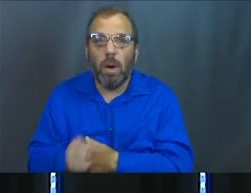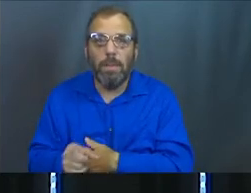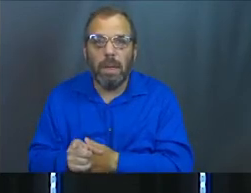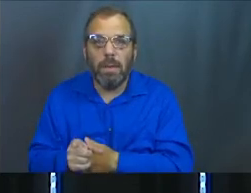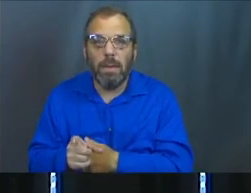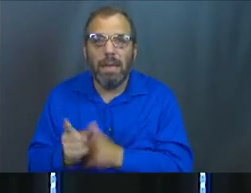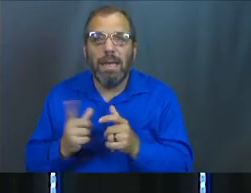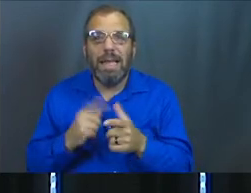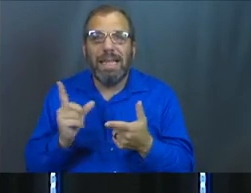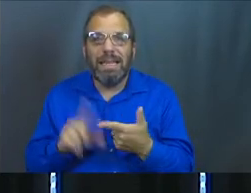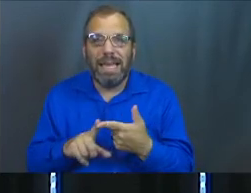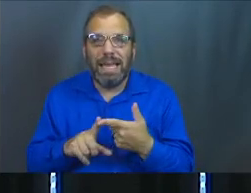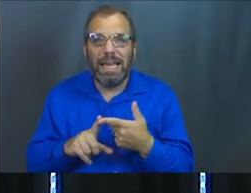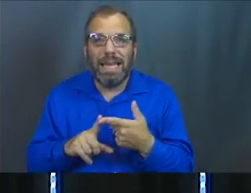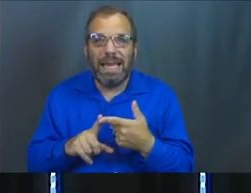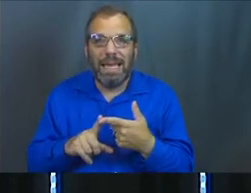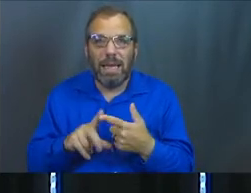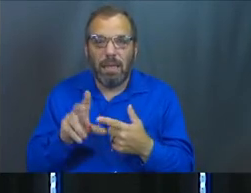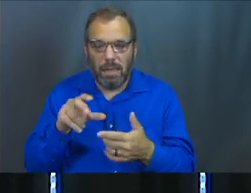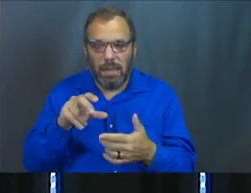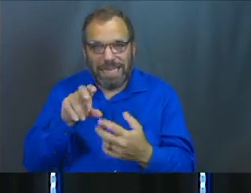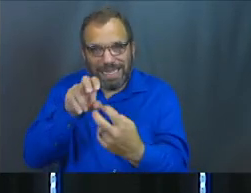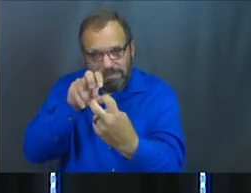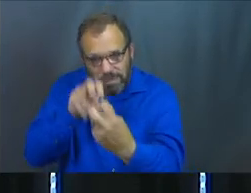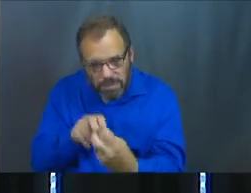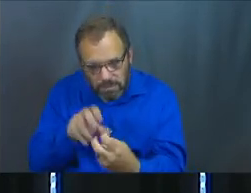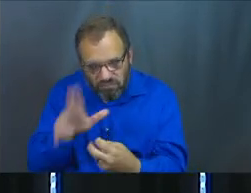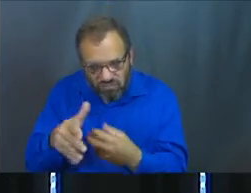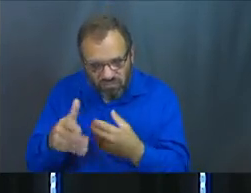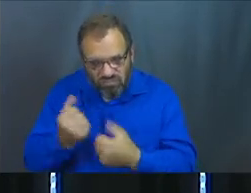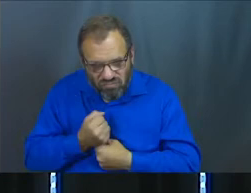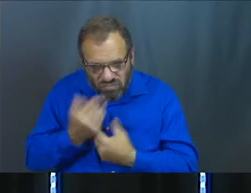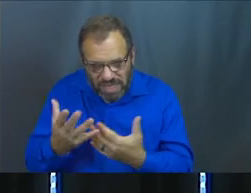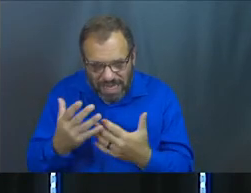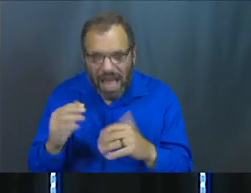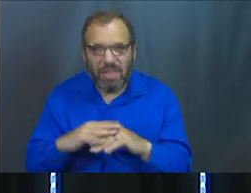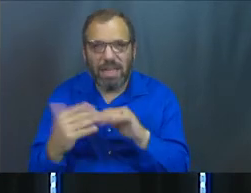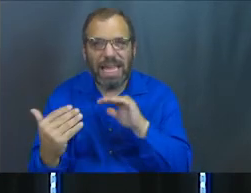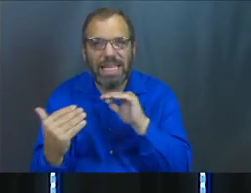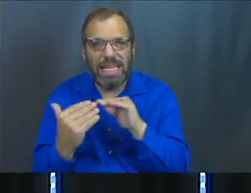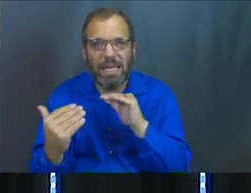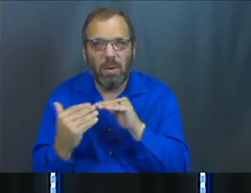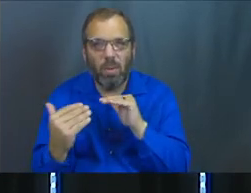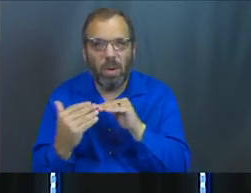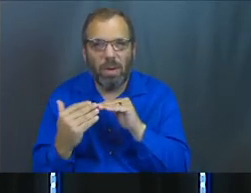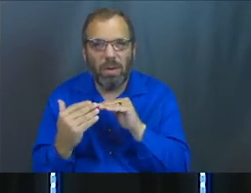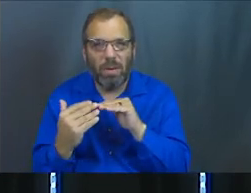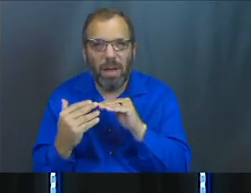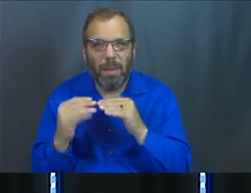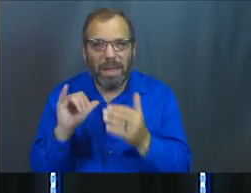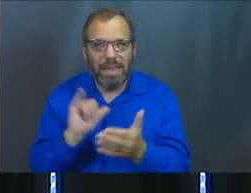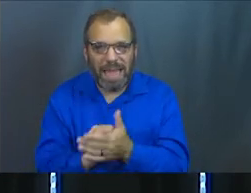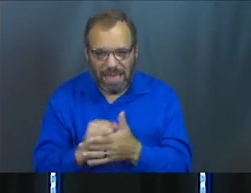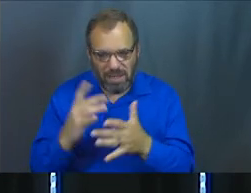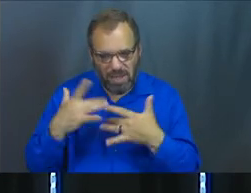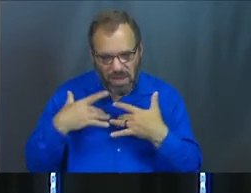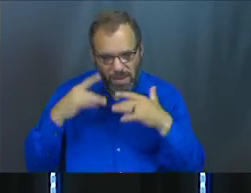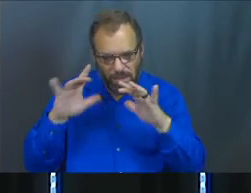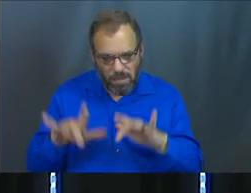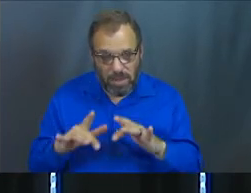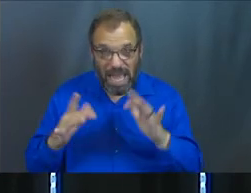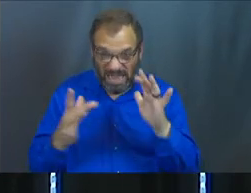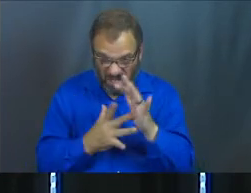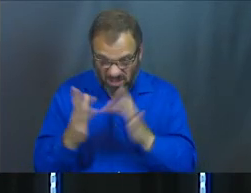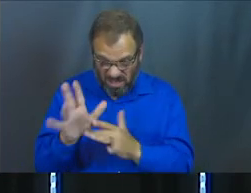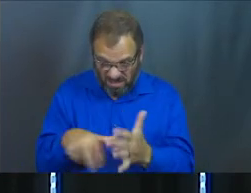And then what does he do? He gets down on her level and he talks to her like equals. That that's the mercy and that that's the posture